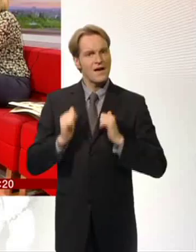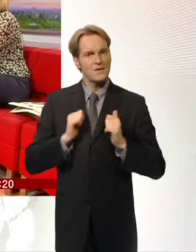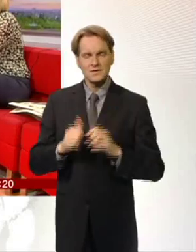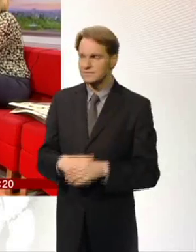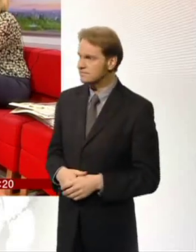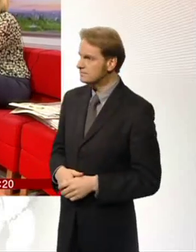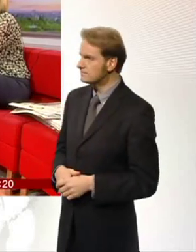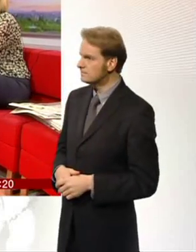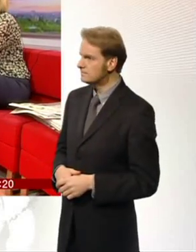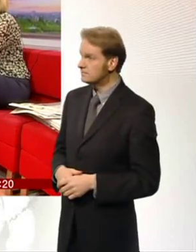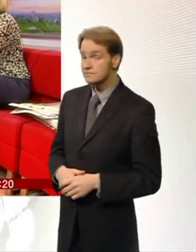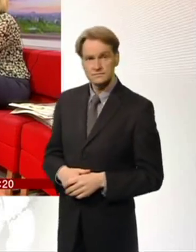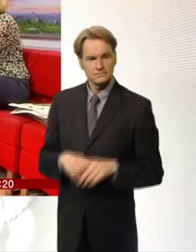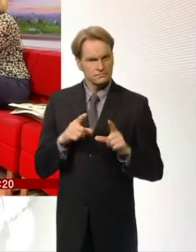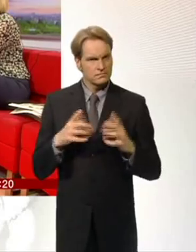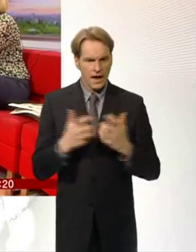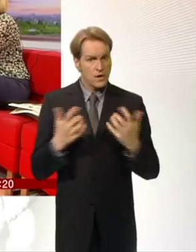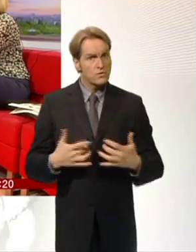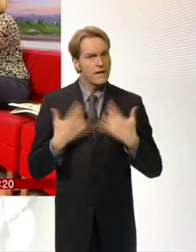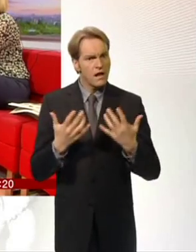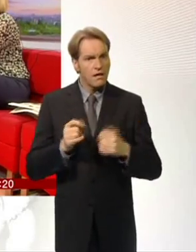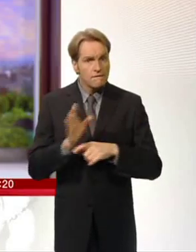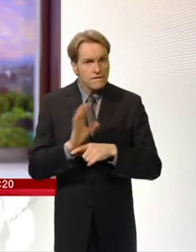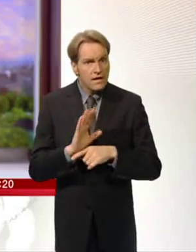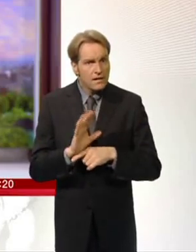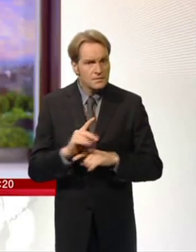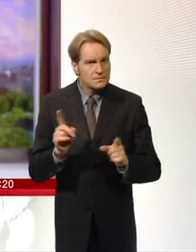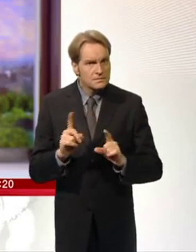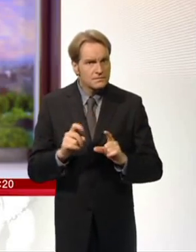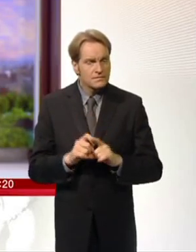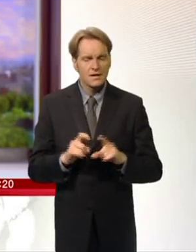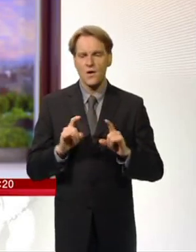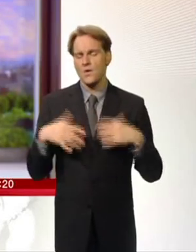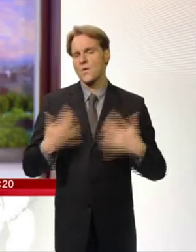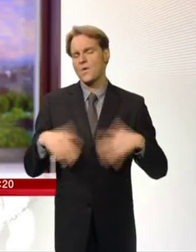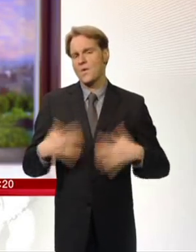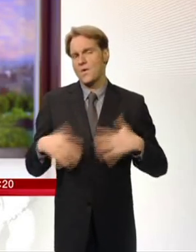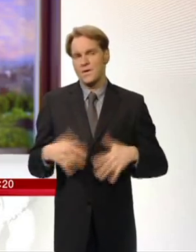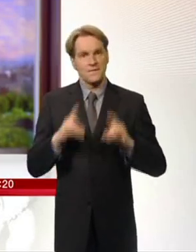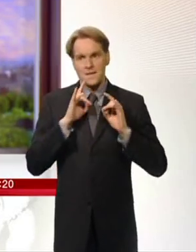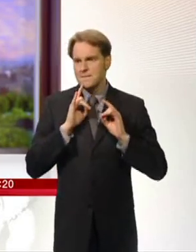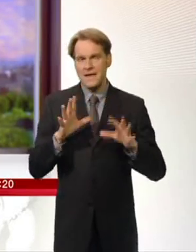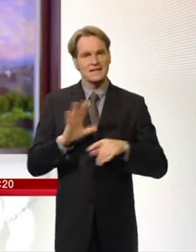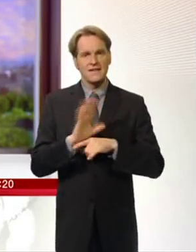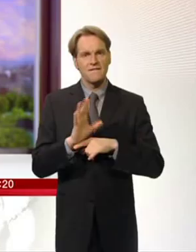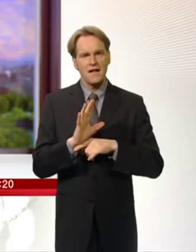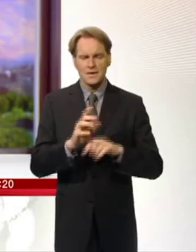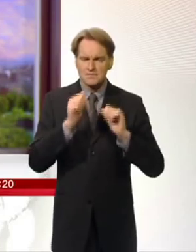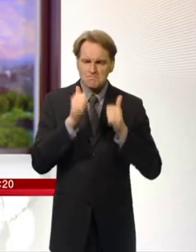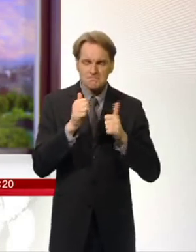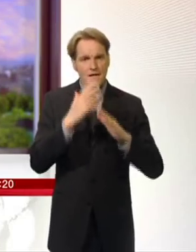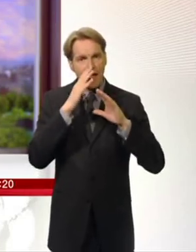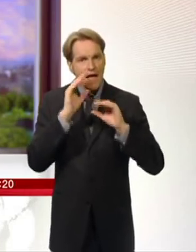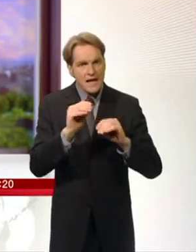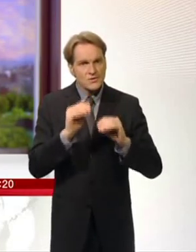do you think of the film then, having seen it? It's an amazing, amazing piece of film and it's educational, it's going to